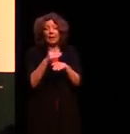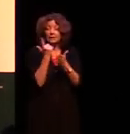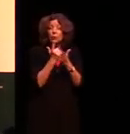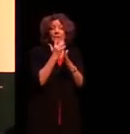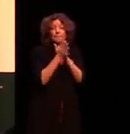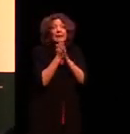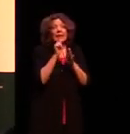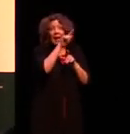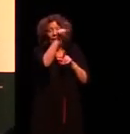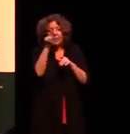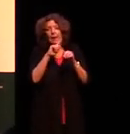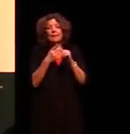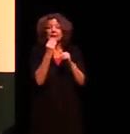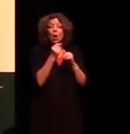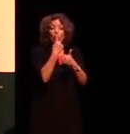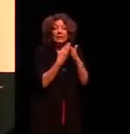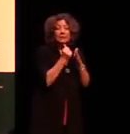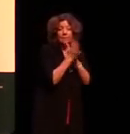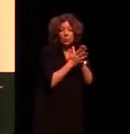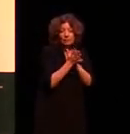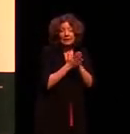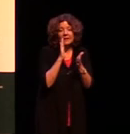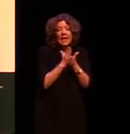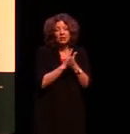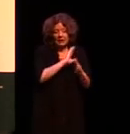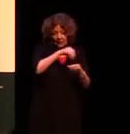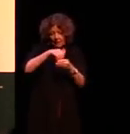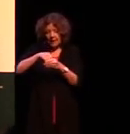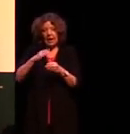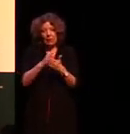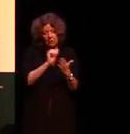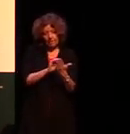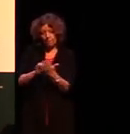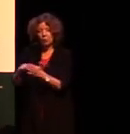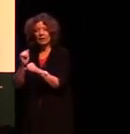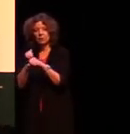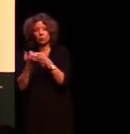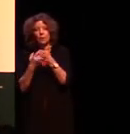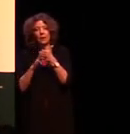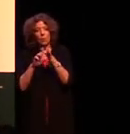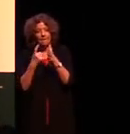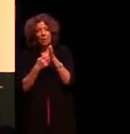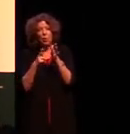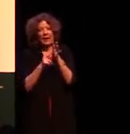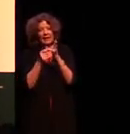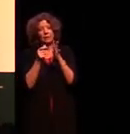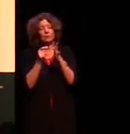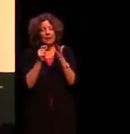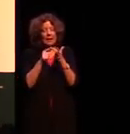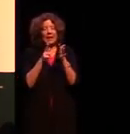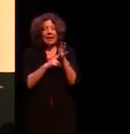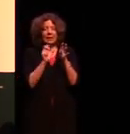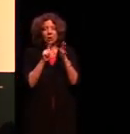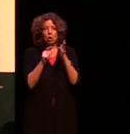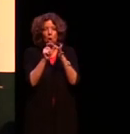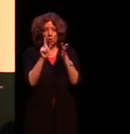but only some of those meanings actually get encoded in the grammar so what are those meanings